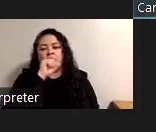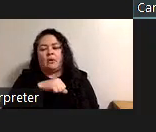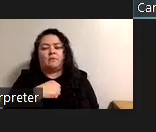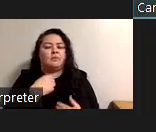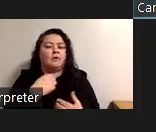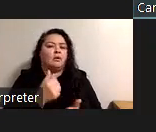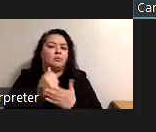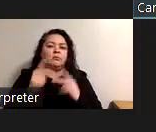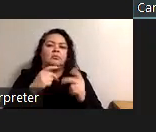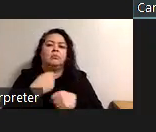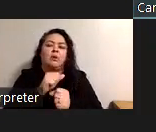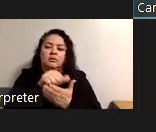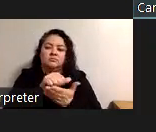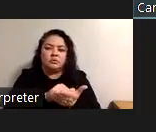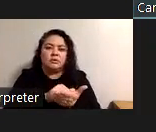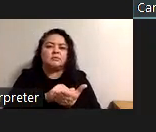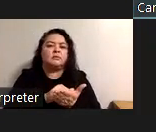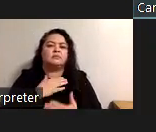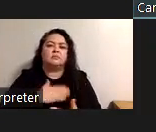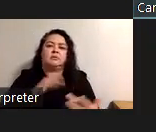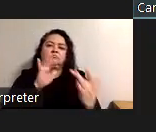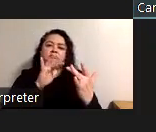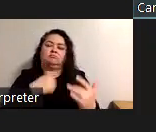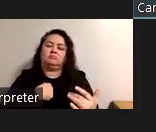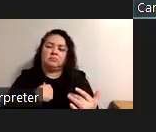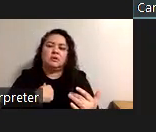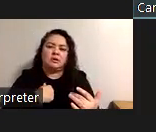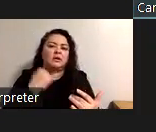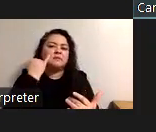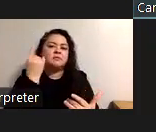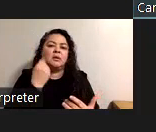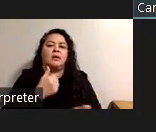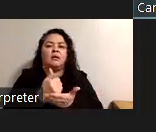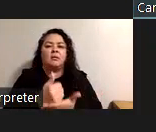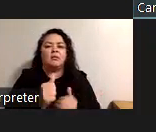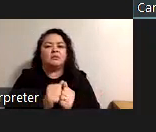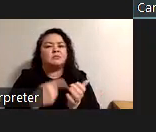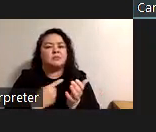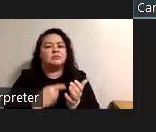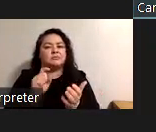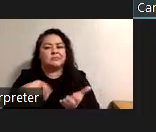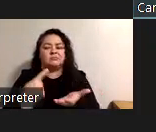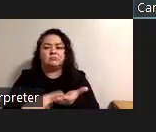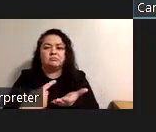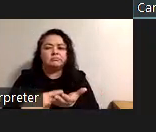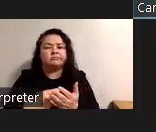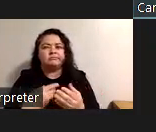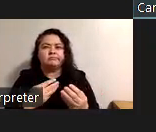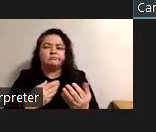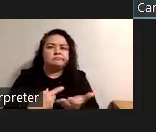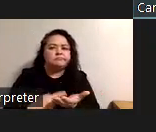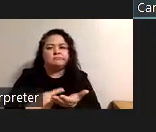make those agendas so please reach out to me if that's something i can help with sometimes you just need to talk it through and figure out